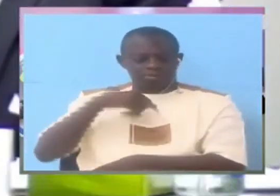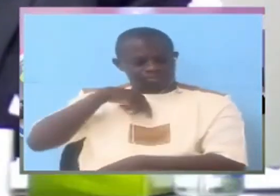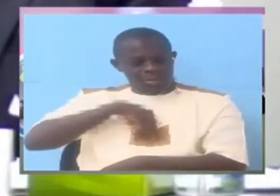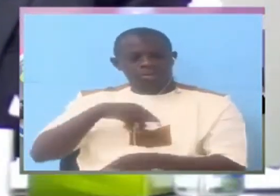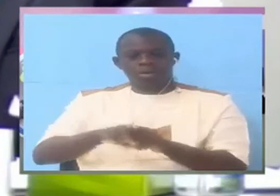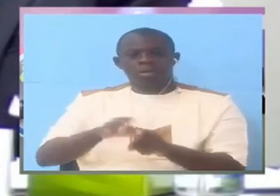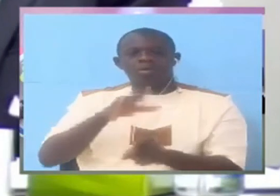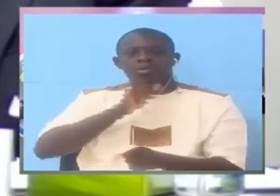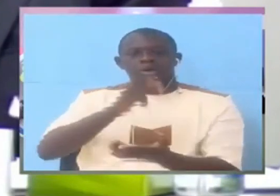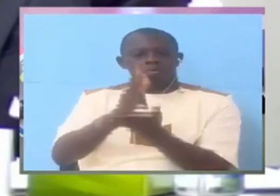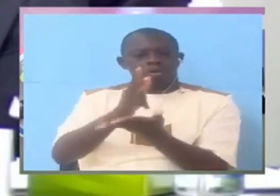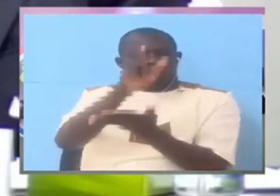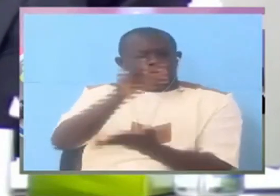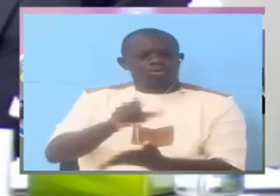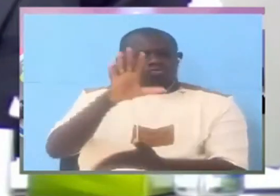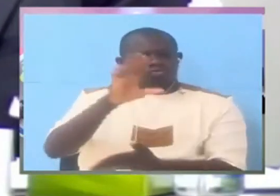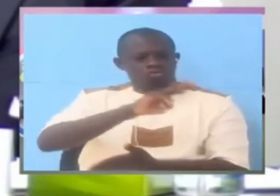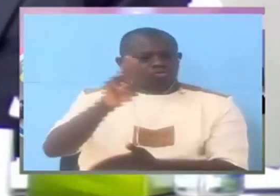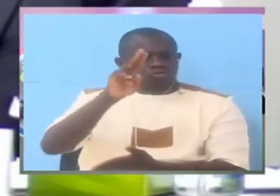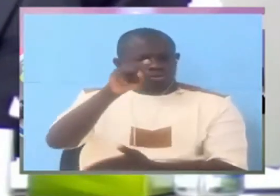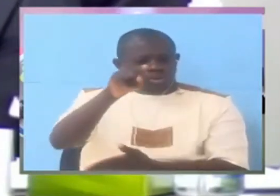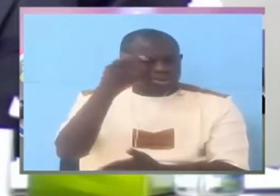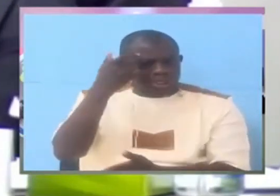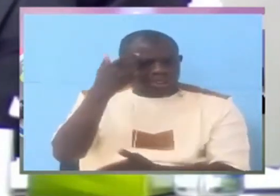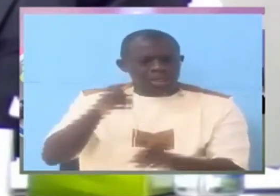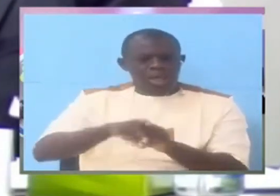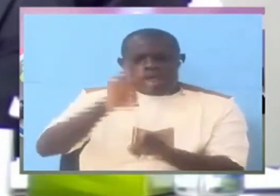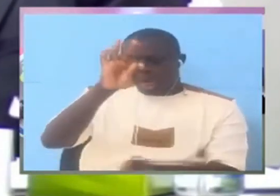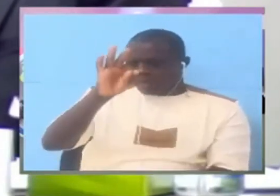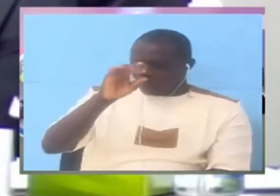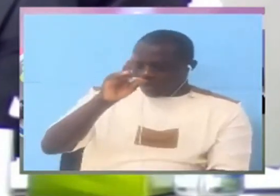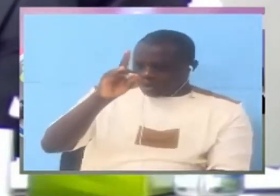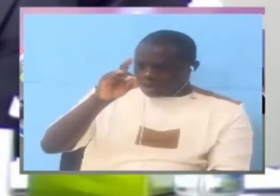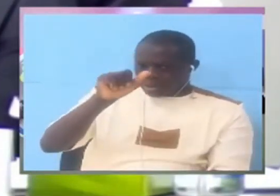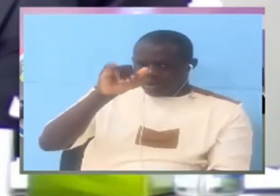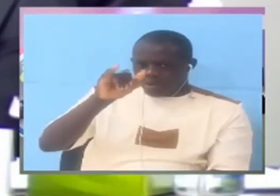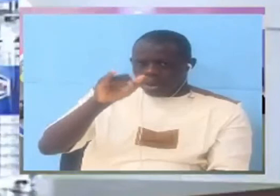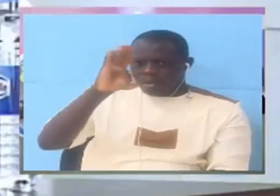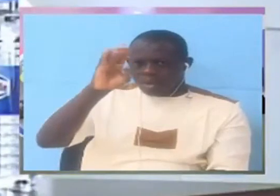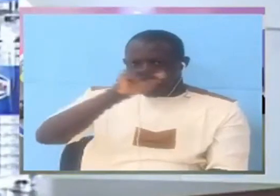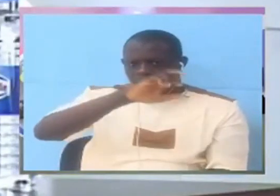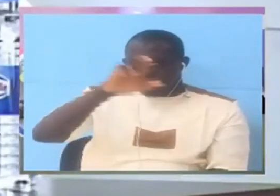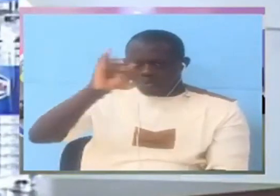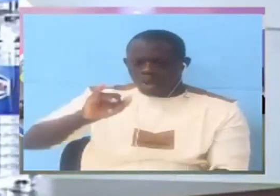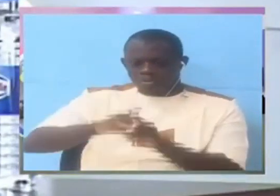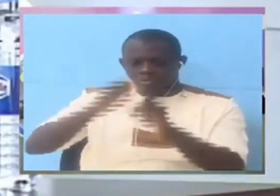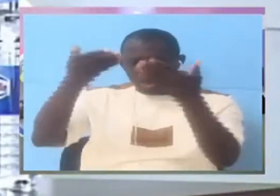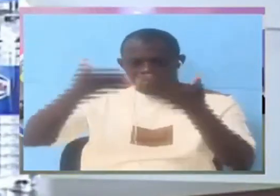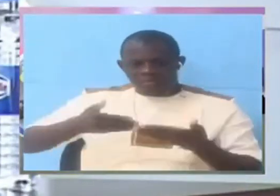think Fodebari would necessarily be invited He is the person viewed as the expert As the expert